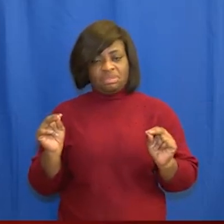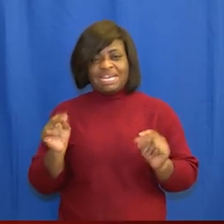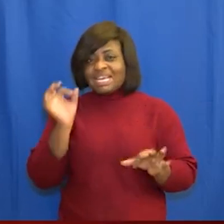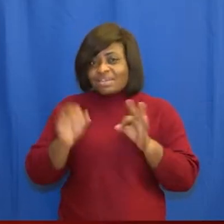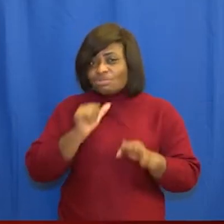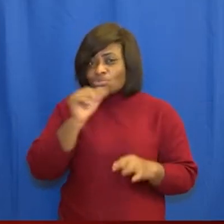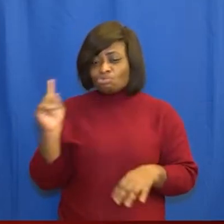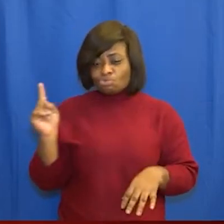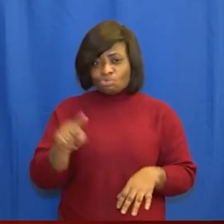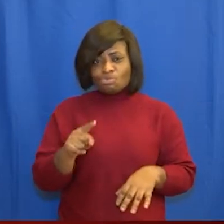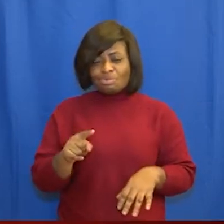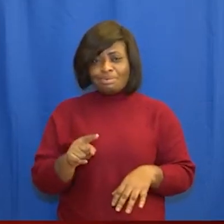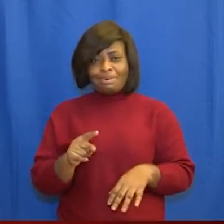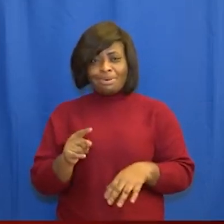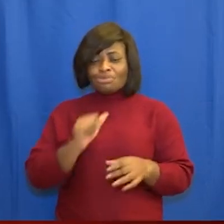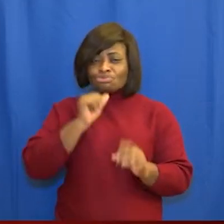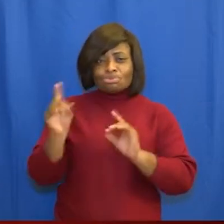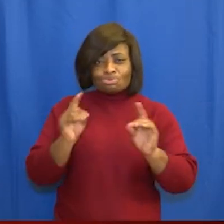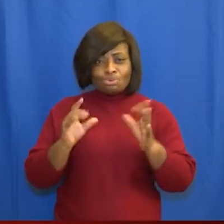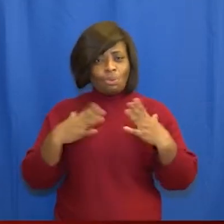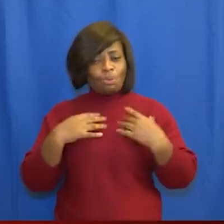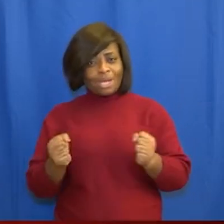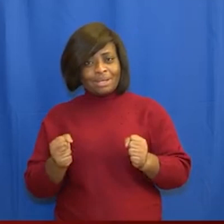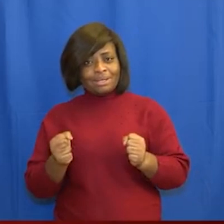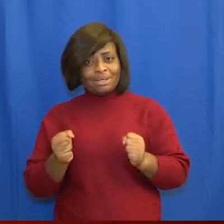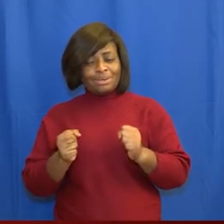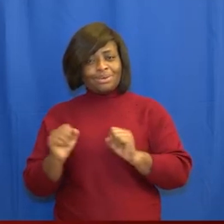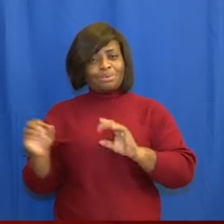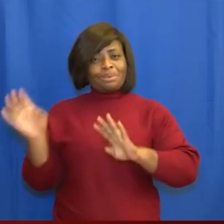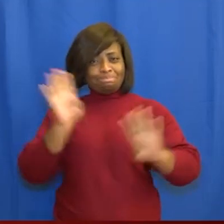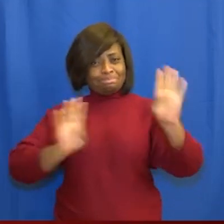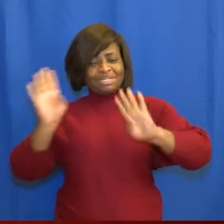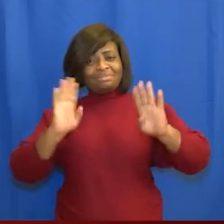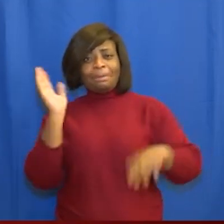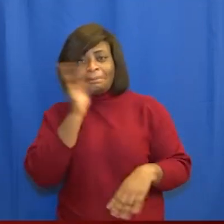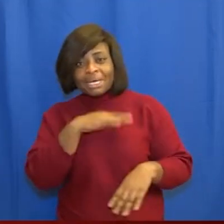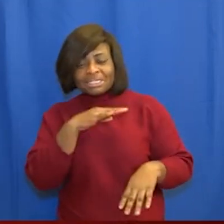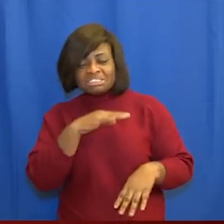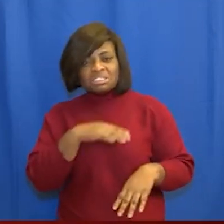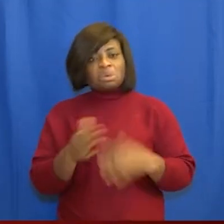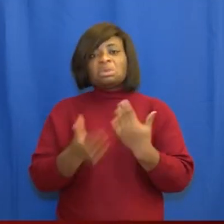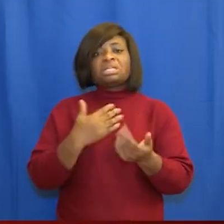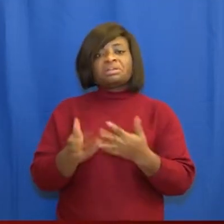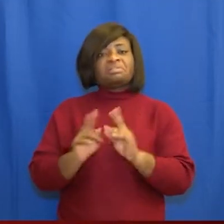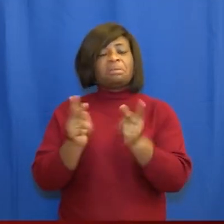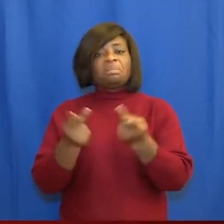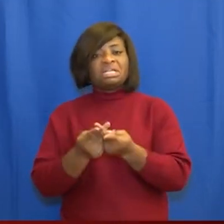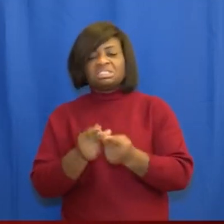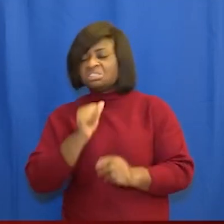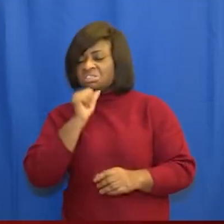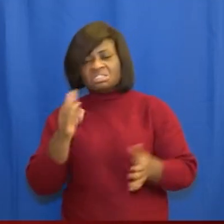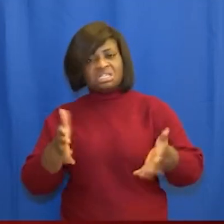behavior by any citizen no matter their political color will not be tolerated